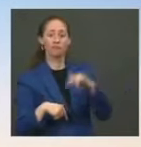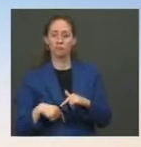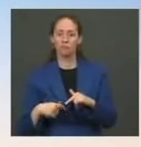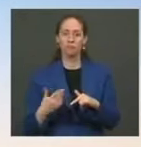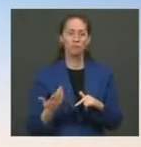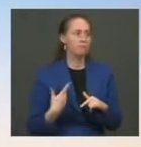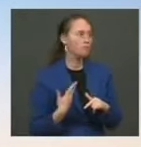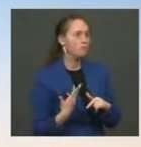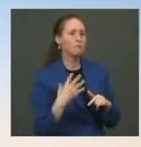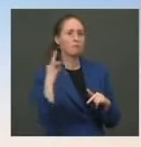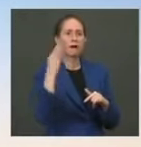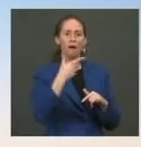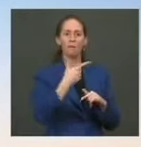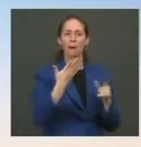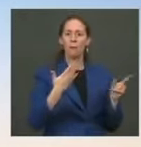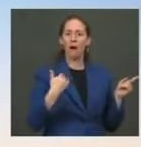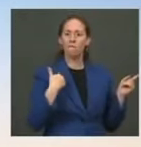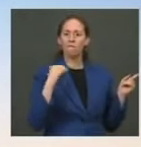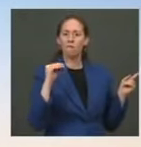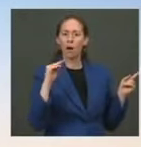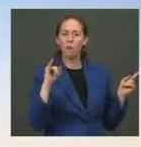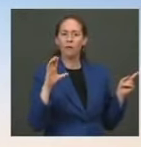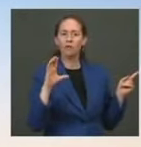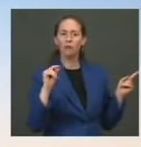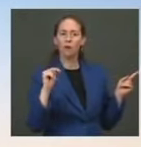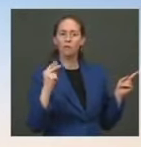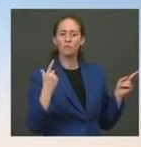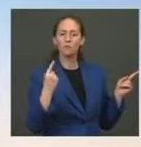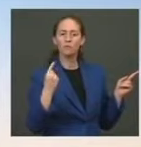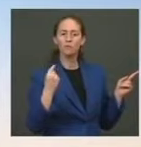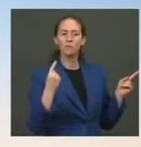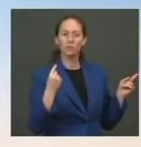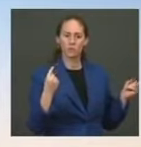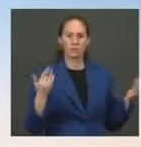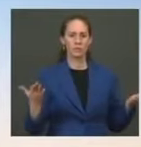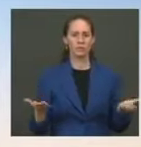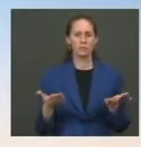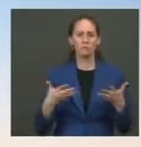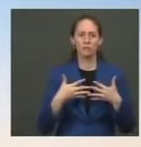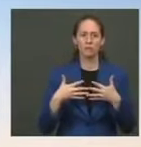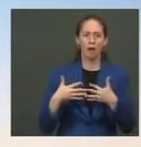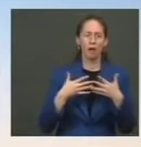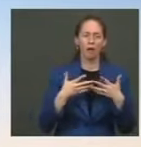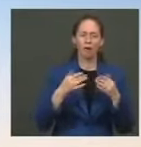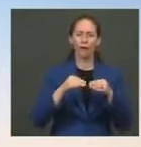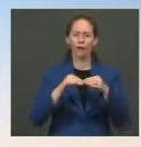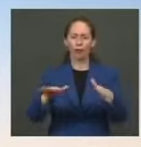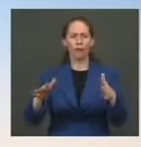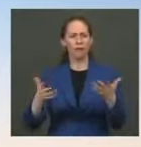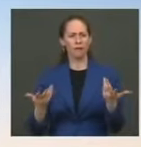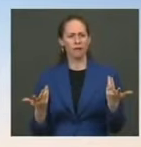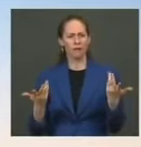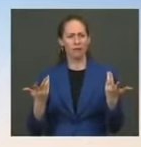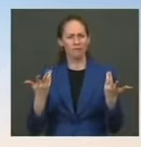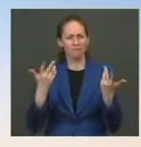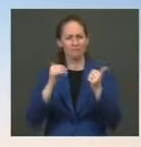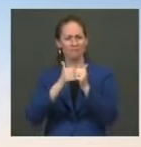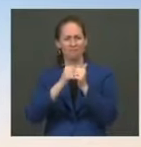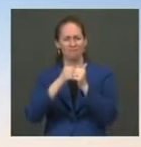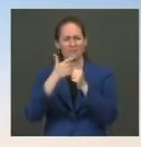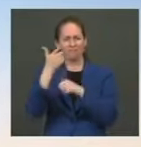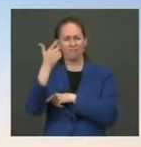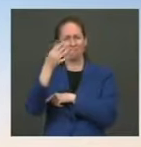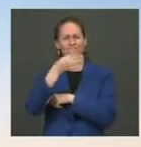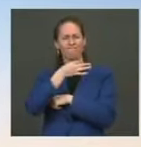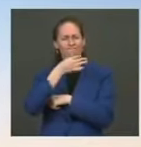the variant end up in the United States? Can you just talk a little bit more about the science behind the reasoning there? Sure. Well, I think the larger point, Yamiche, is that